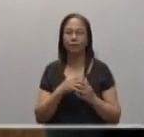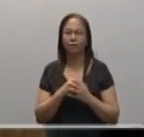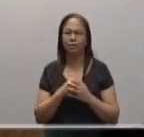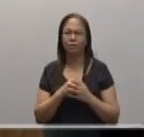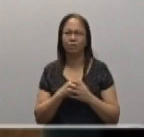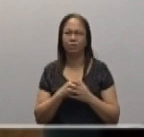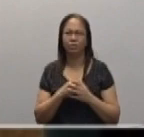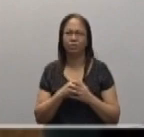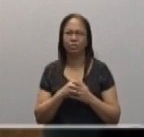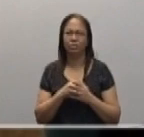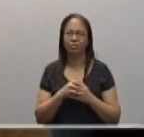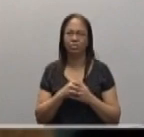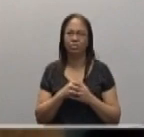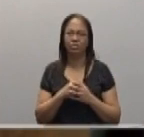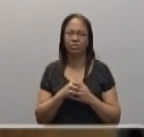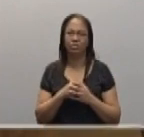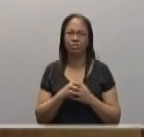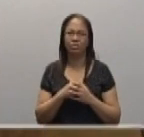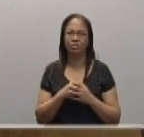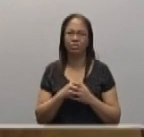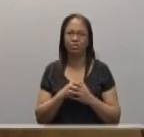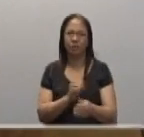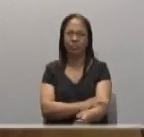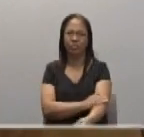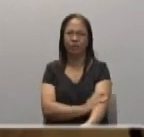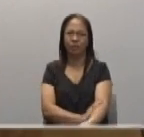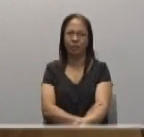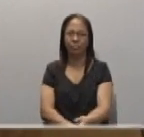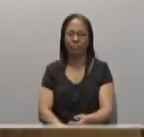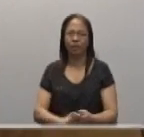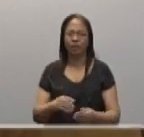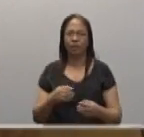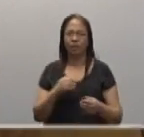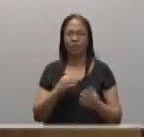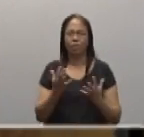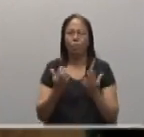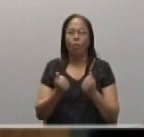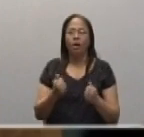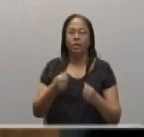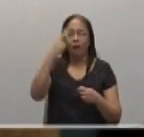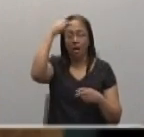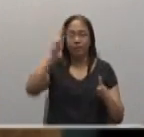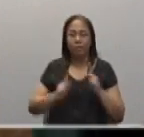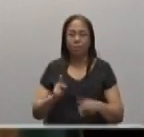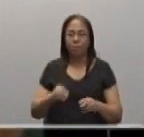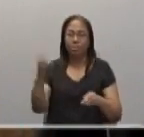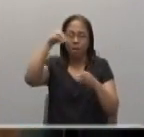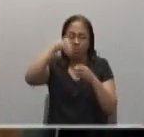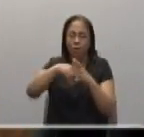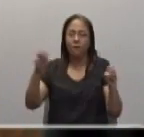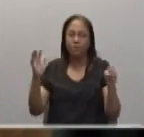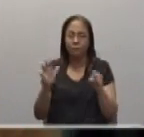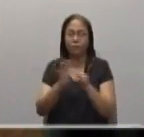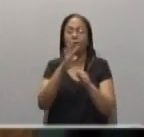you know, that's what really is against the mandate that Jesus tells and gives to the apostles. Go,